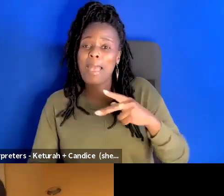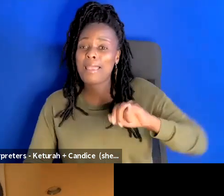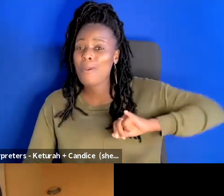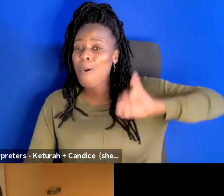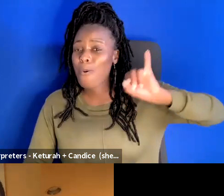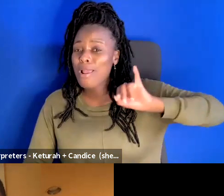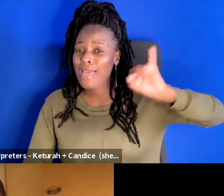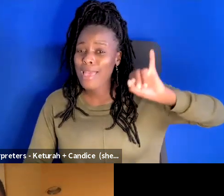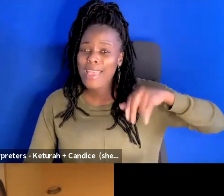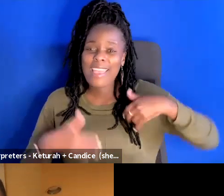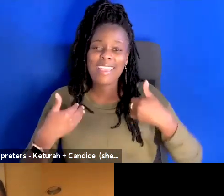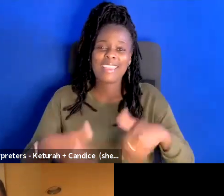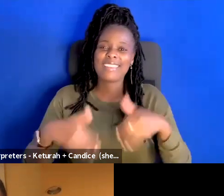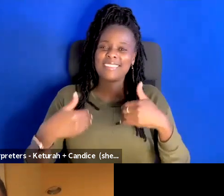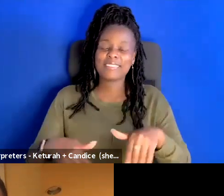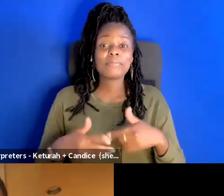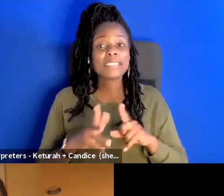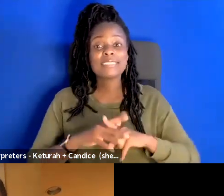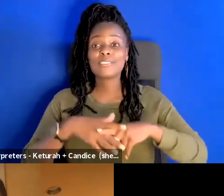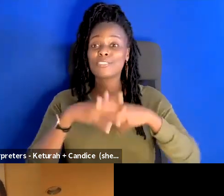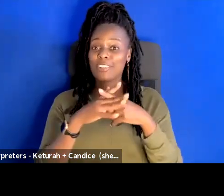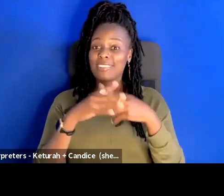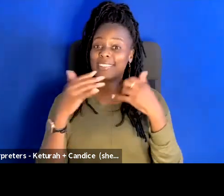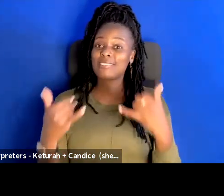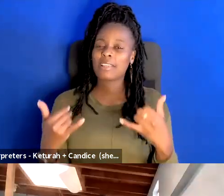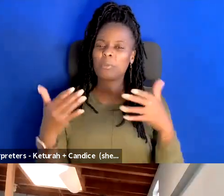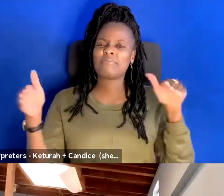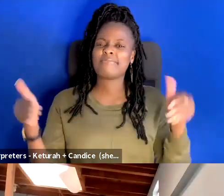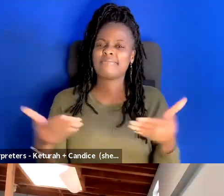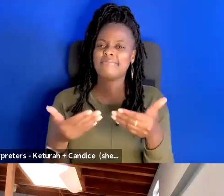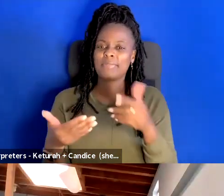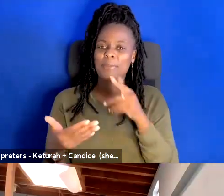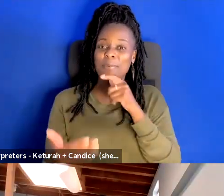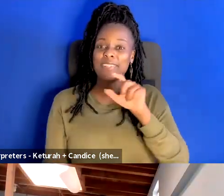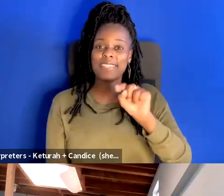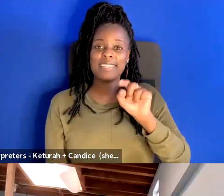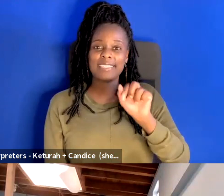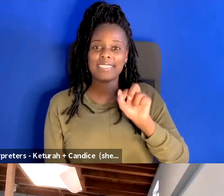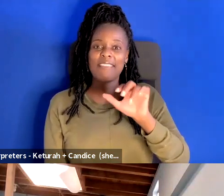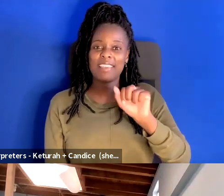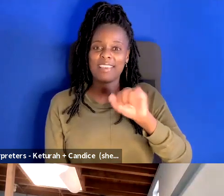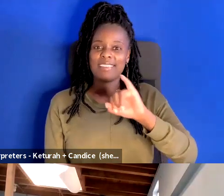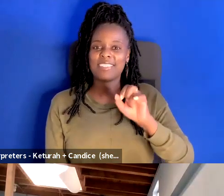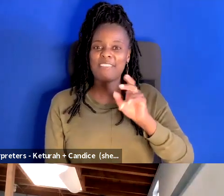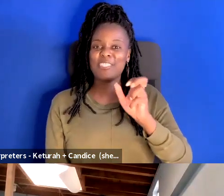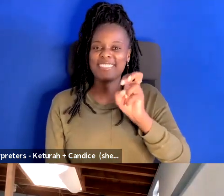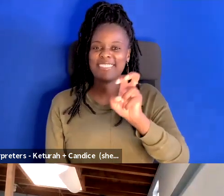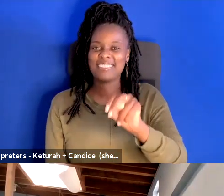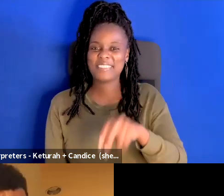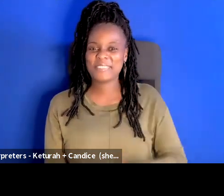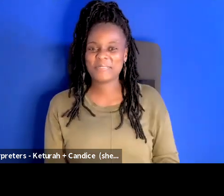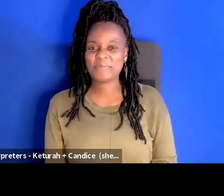So to get us started today, I'd like to introduce Tavia Jefferson. Oh.